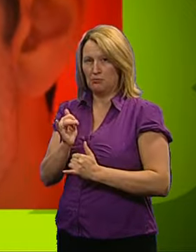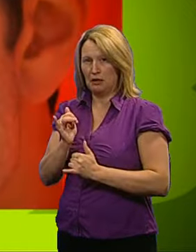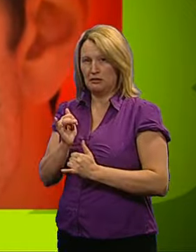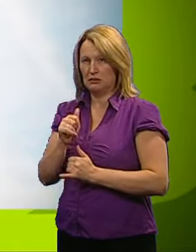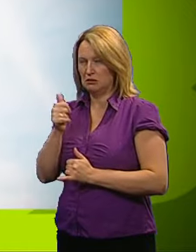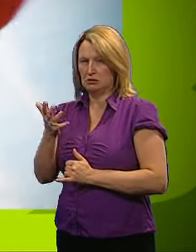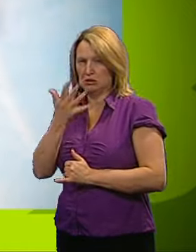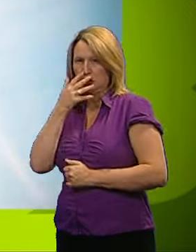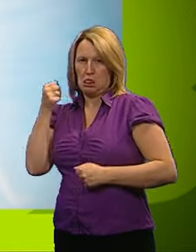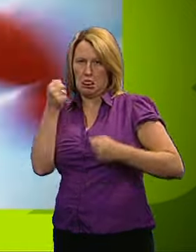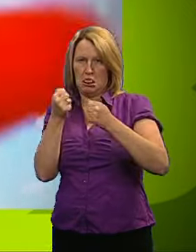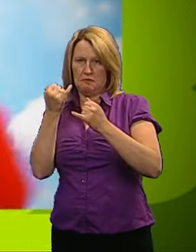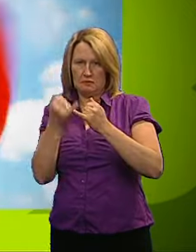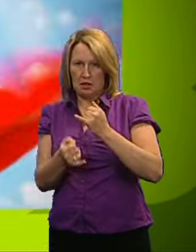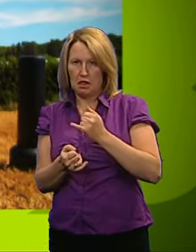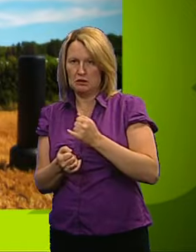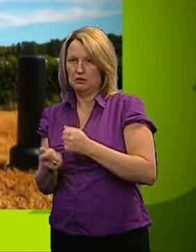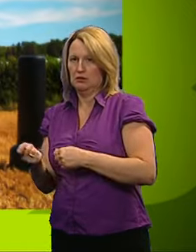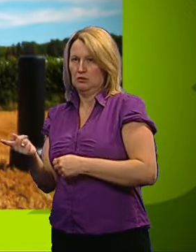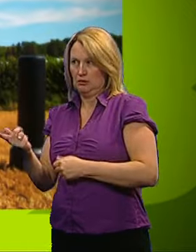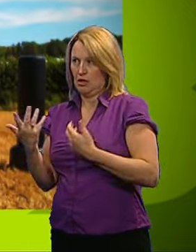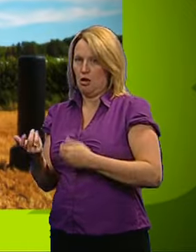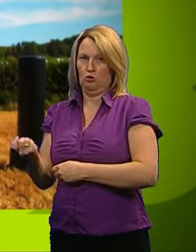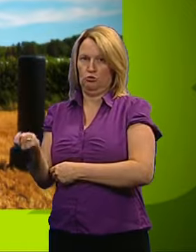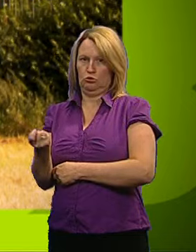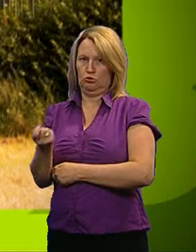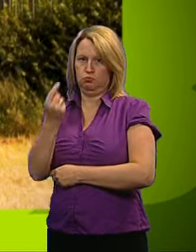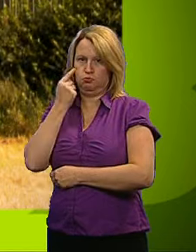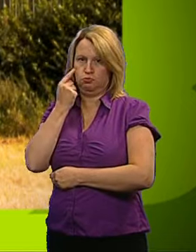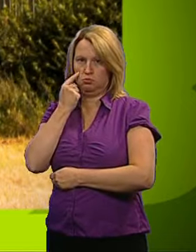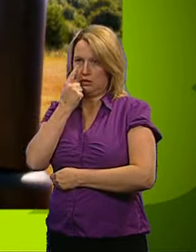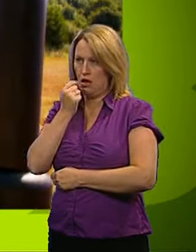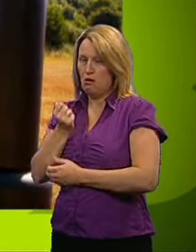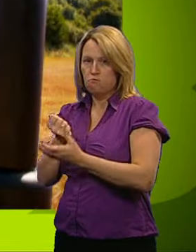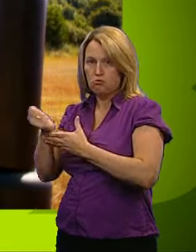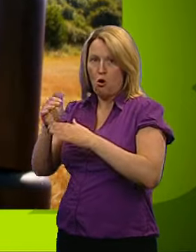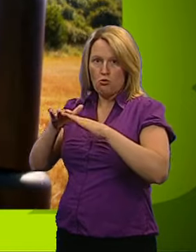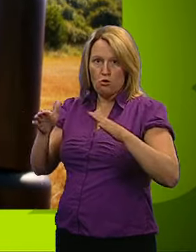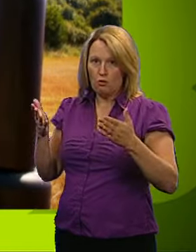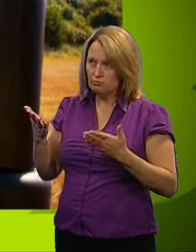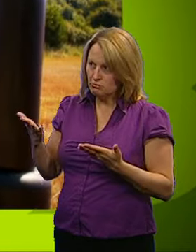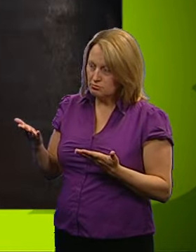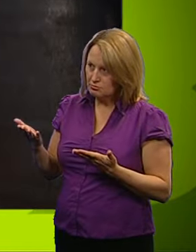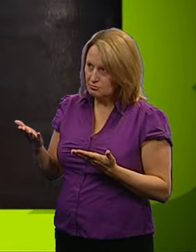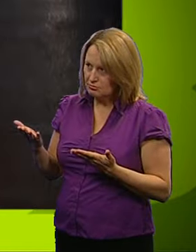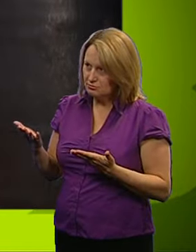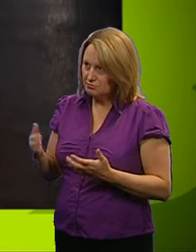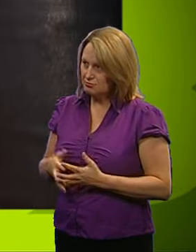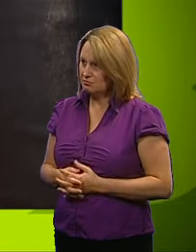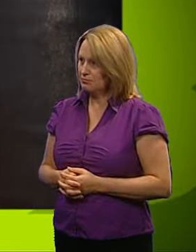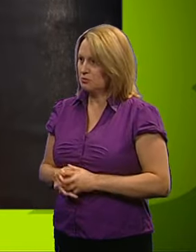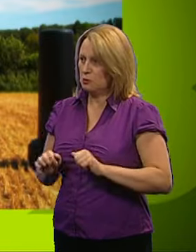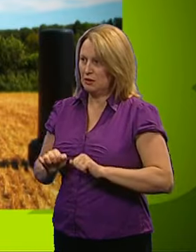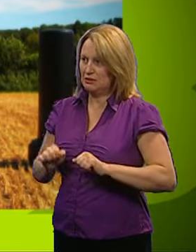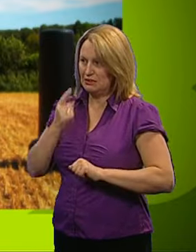man embarrass himself on more than one occasion, this man thinks he can finally topple the freestanding punch bag using water